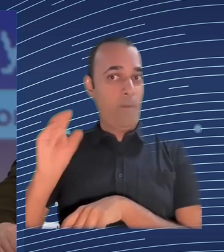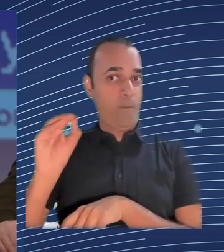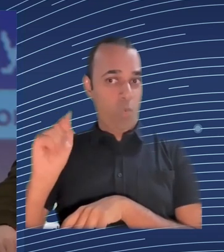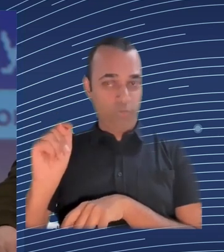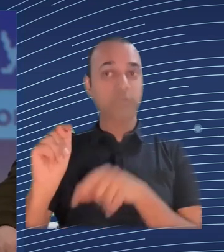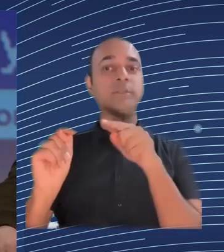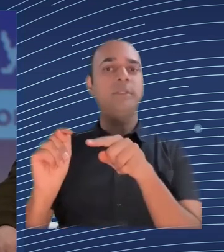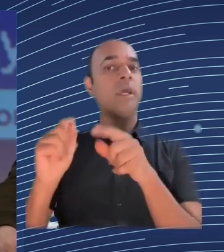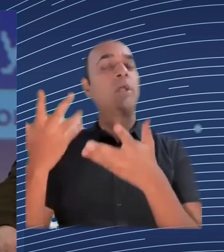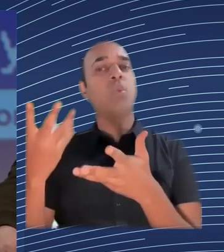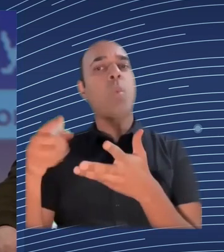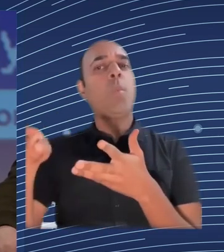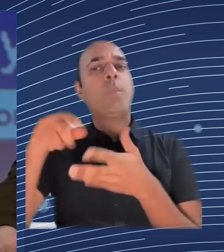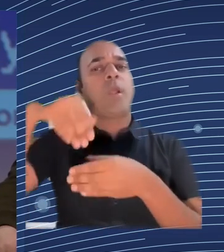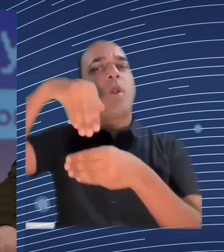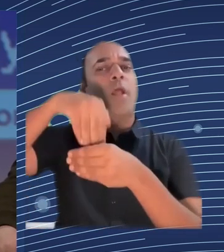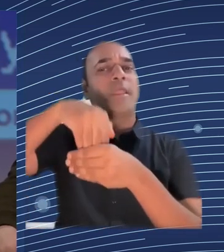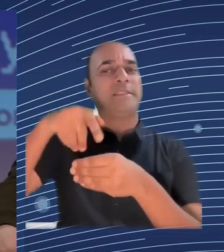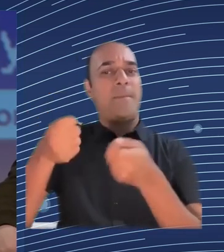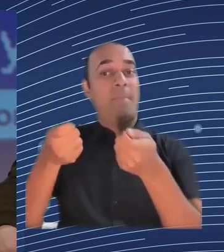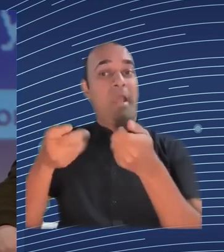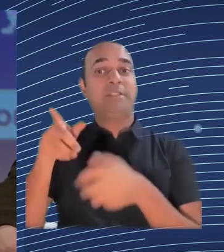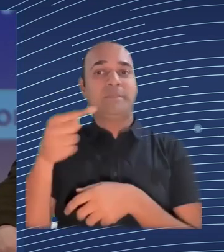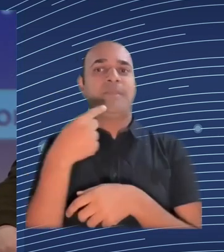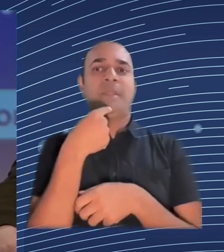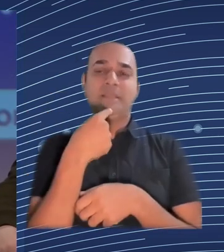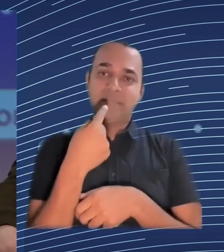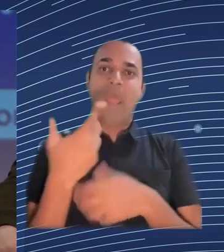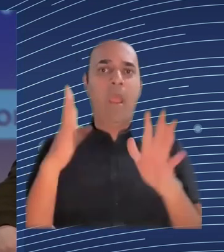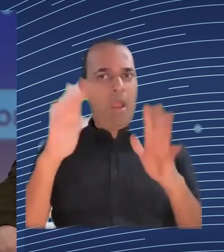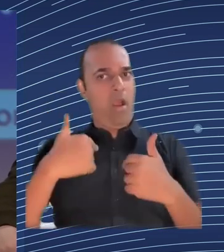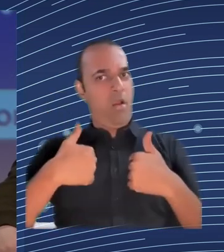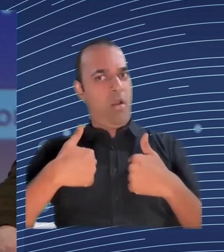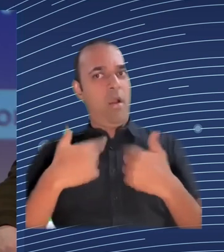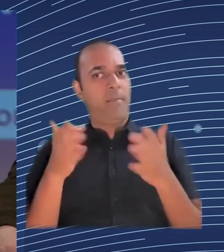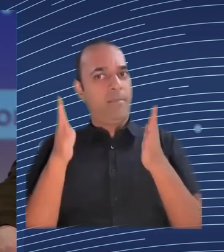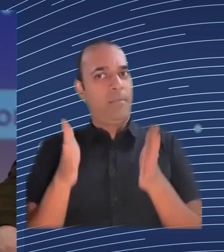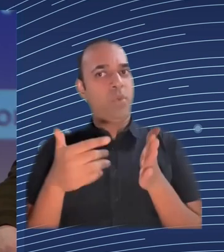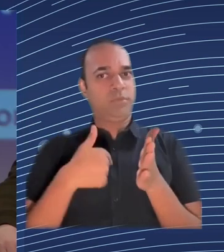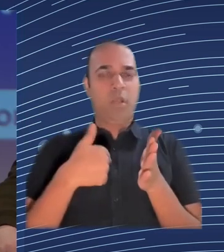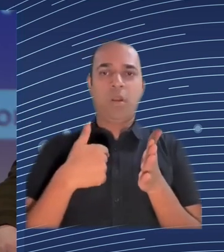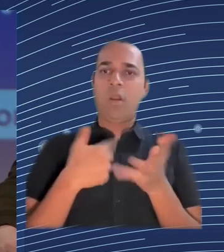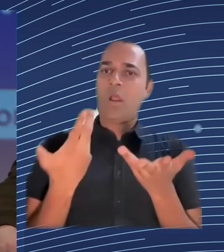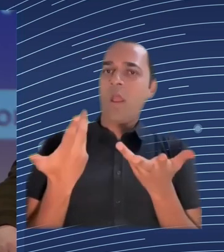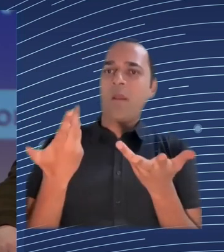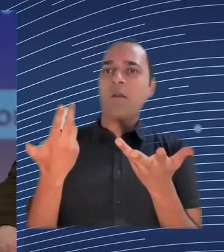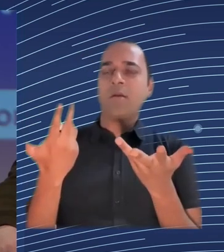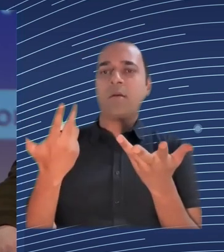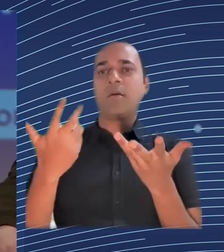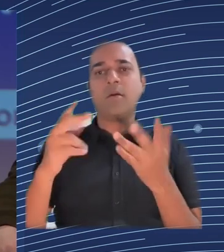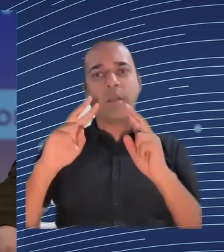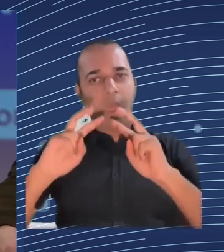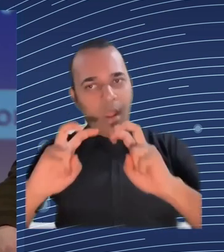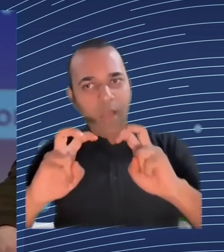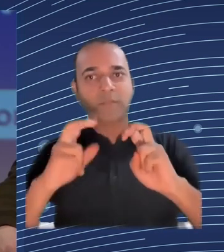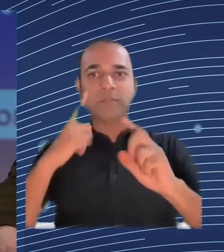it's really interesting that by that democratization of AI people themselves are driving changes not just the way they work but even